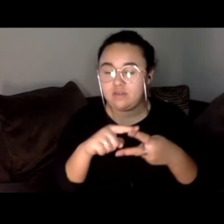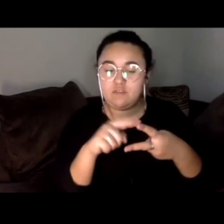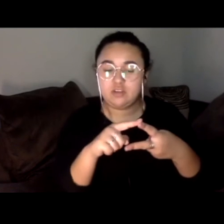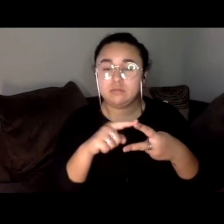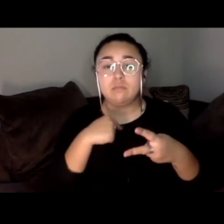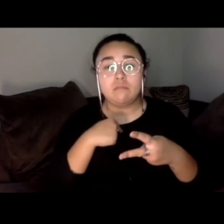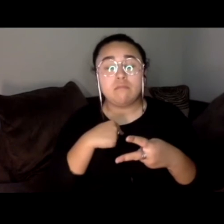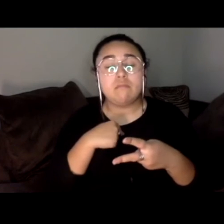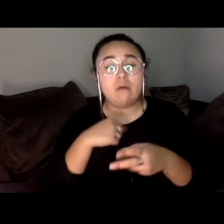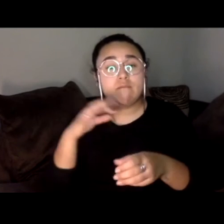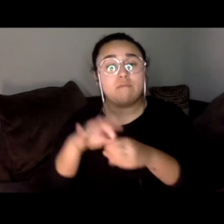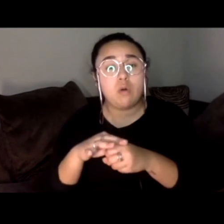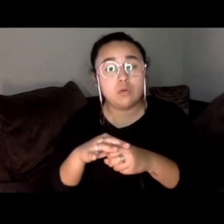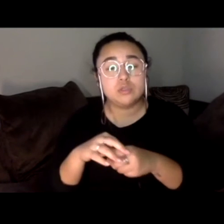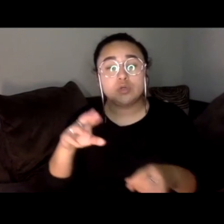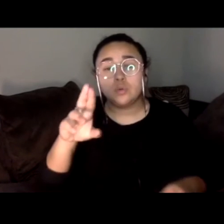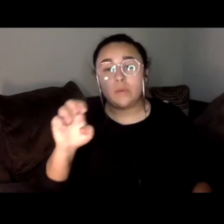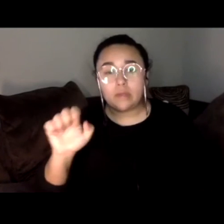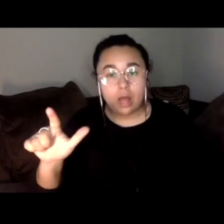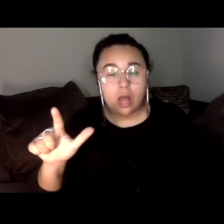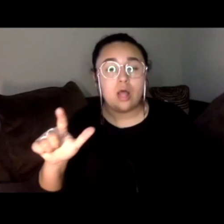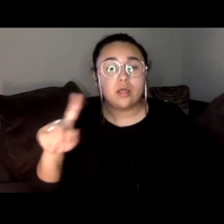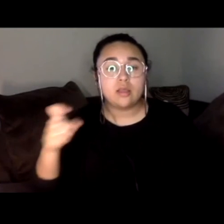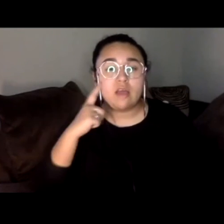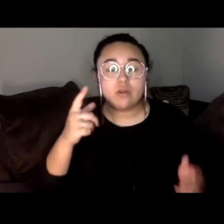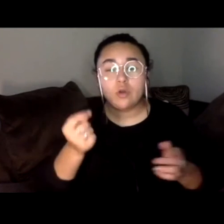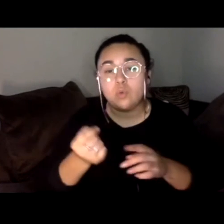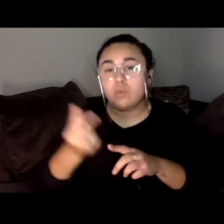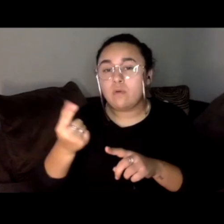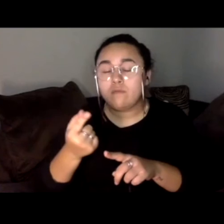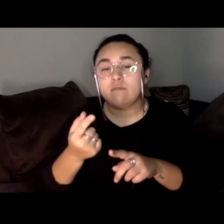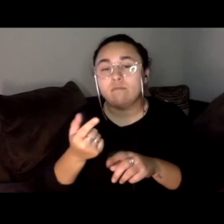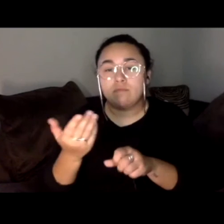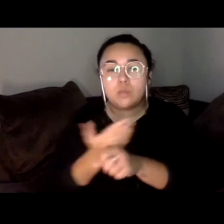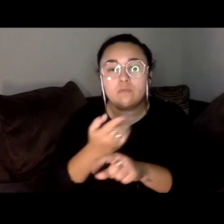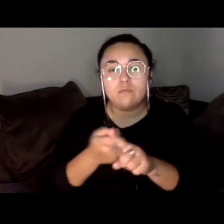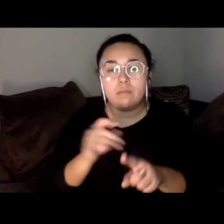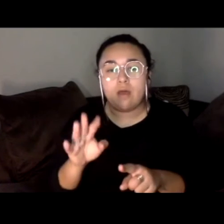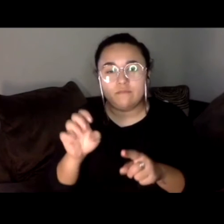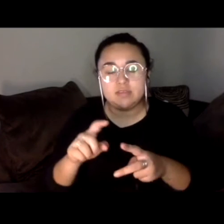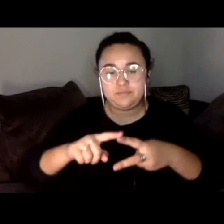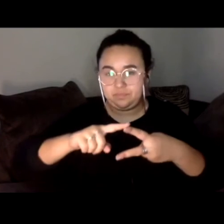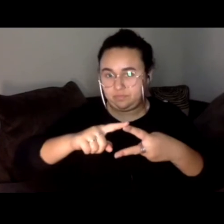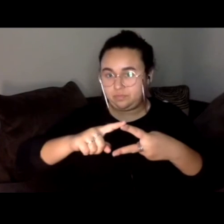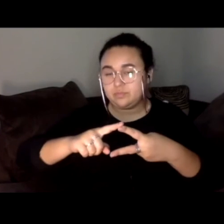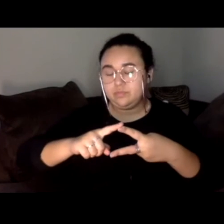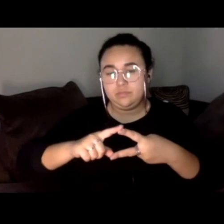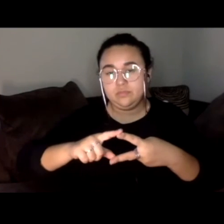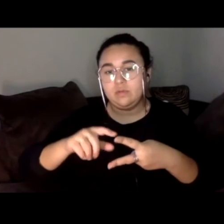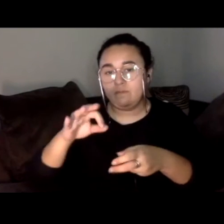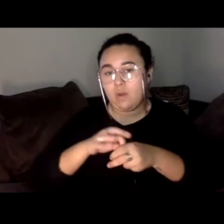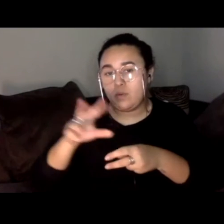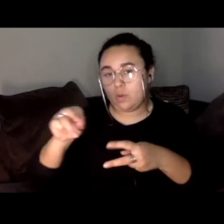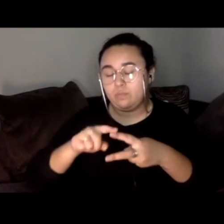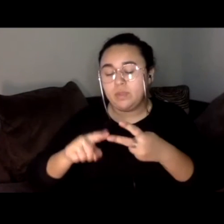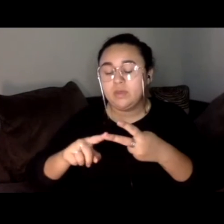to remove, recall the governor and remove him from office. And then the second question is going to ask who would you want to